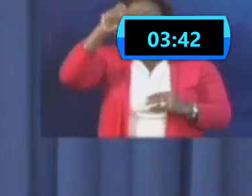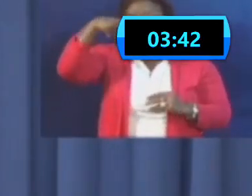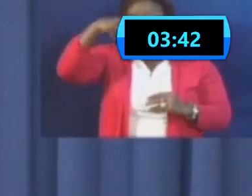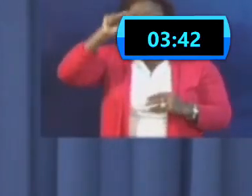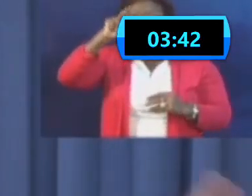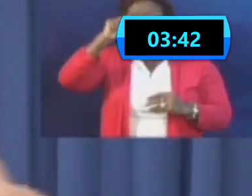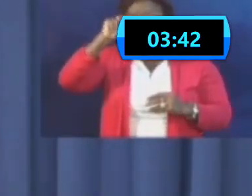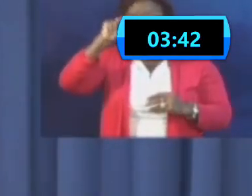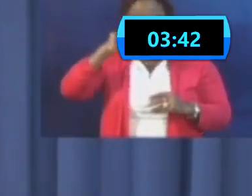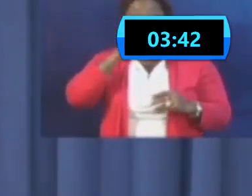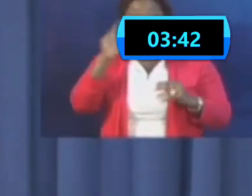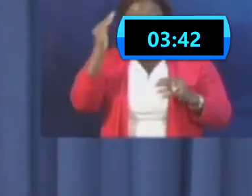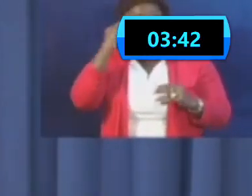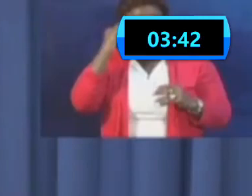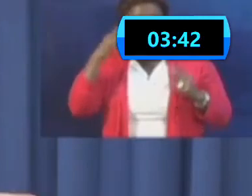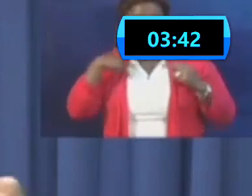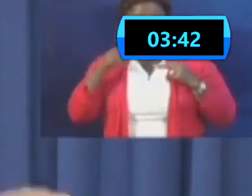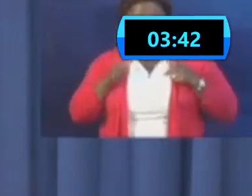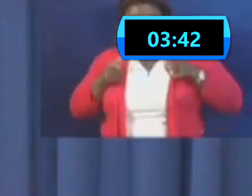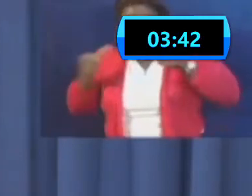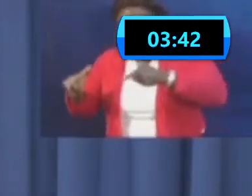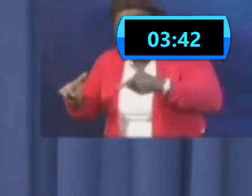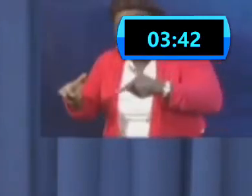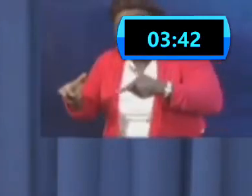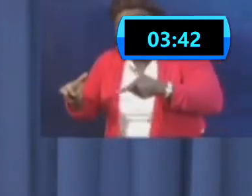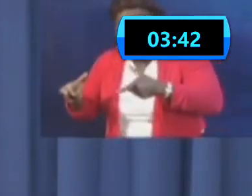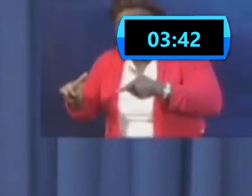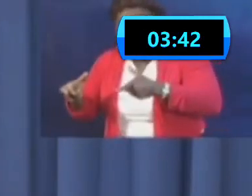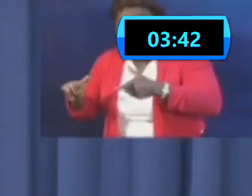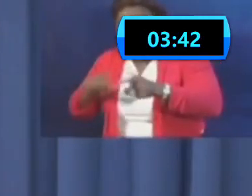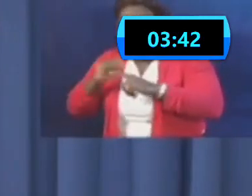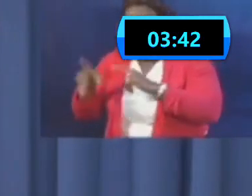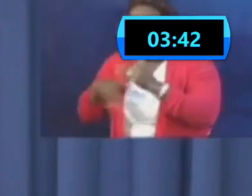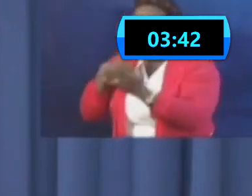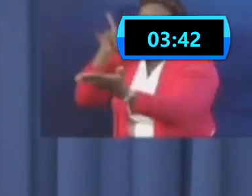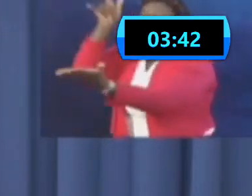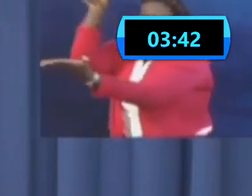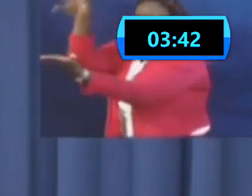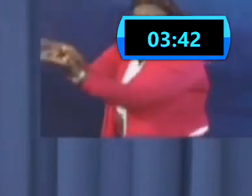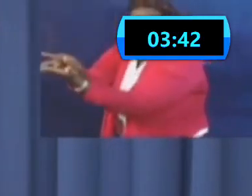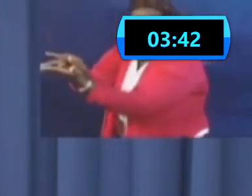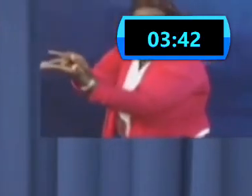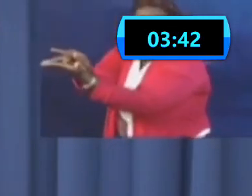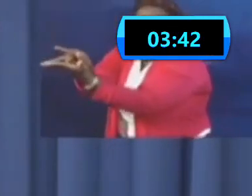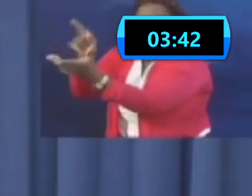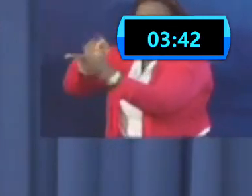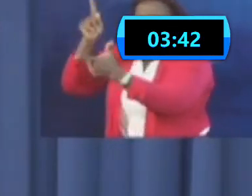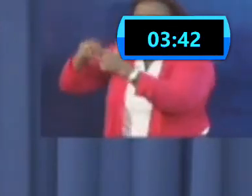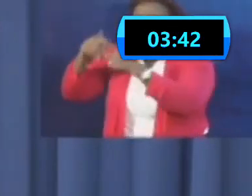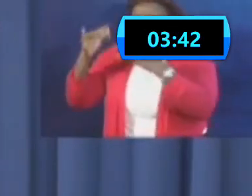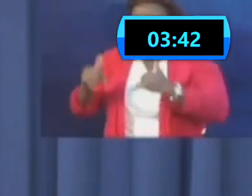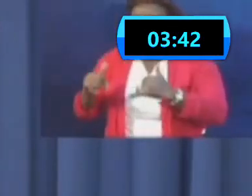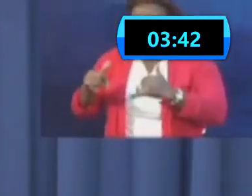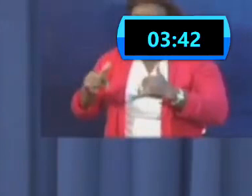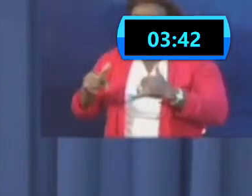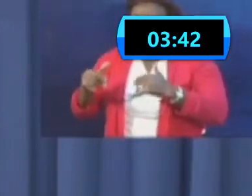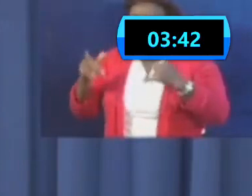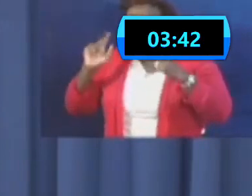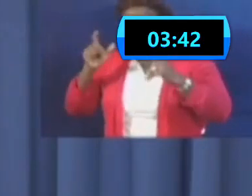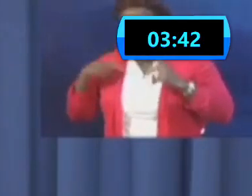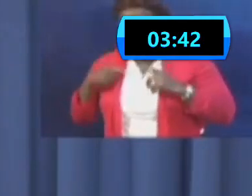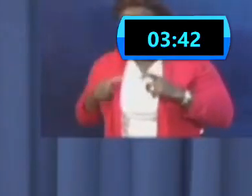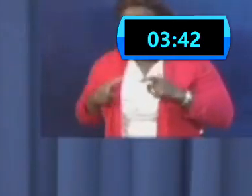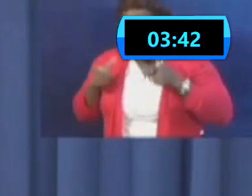quarantine. In the air, England took a decision. When they landed, they now had to quarantine. The point I'm trying to make,